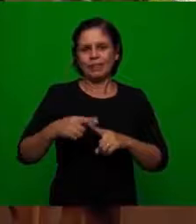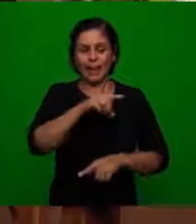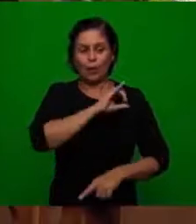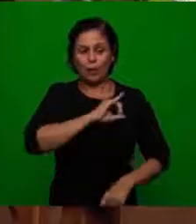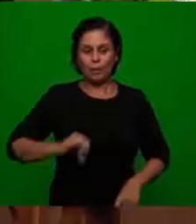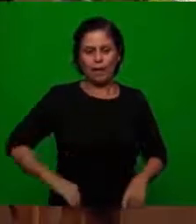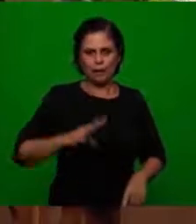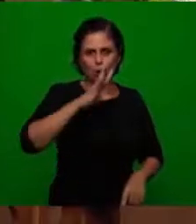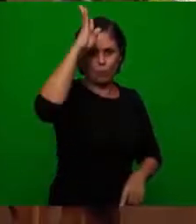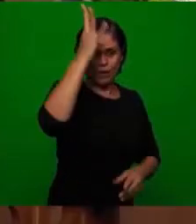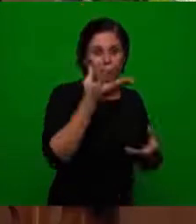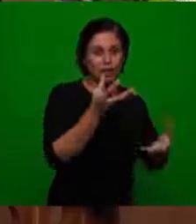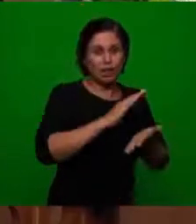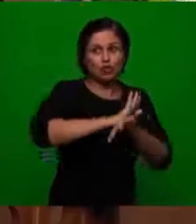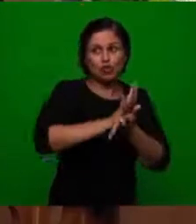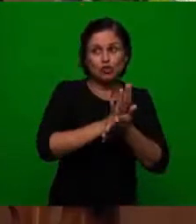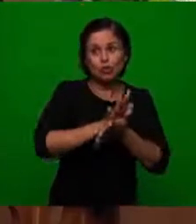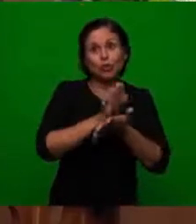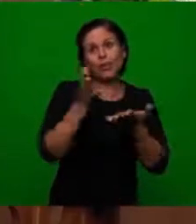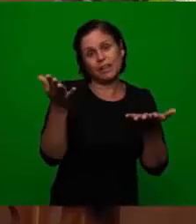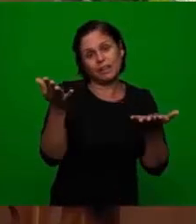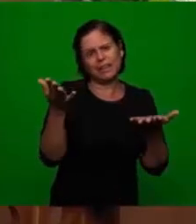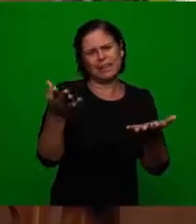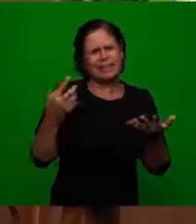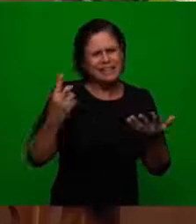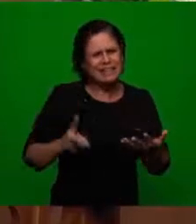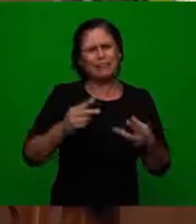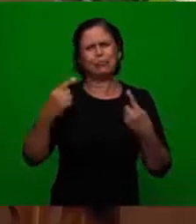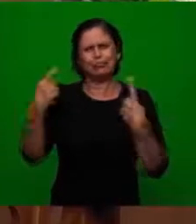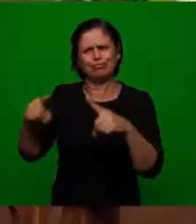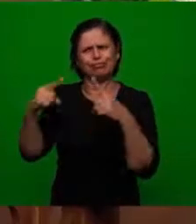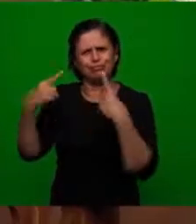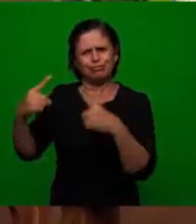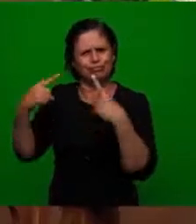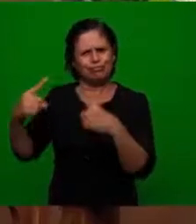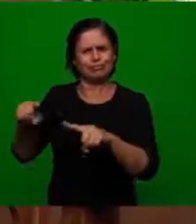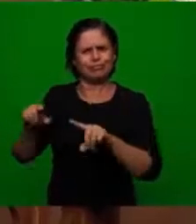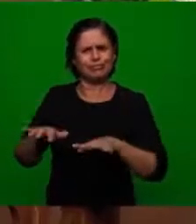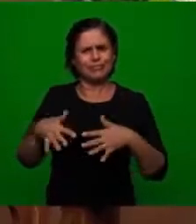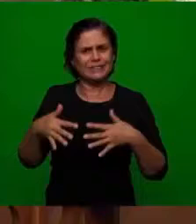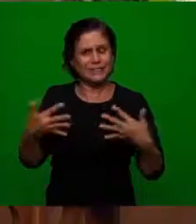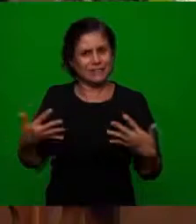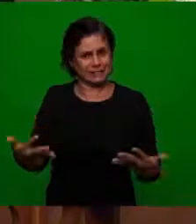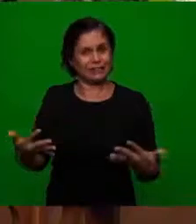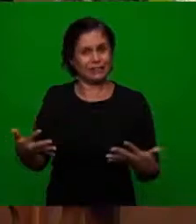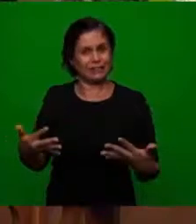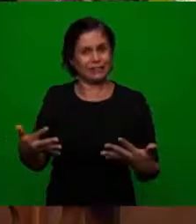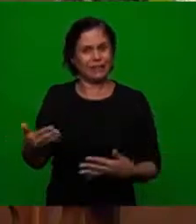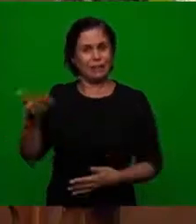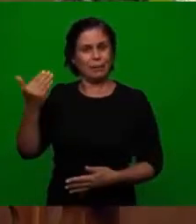and that region down there so the barbarians would come and attack all the time so